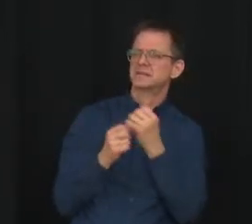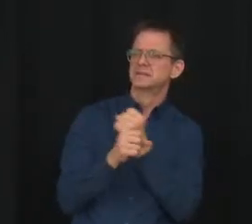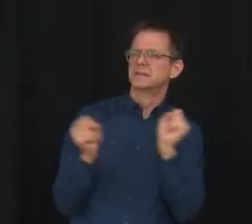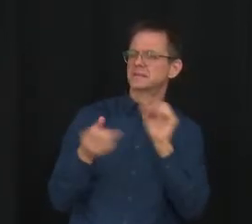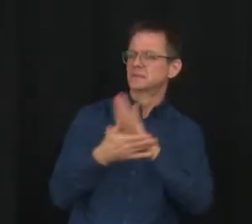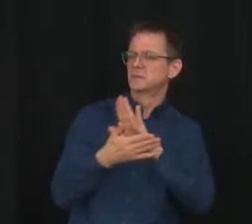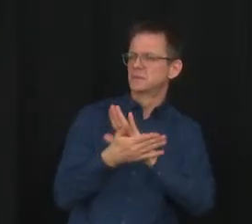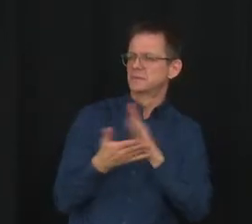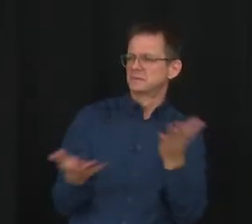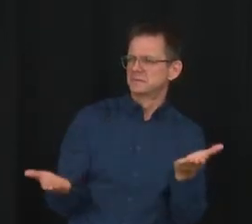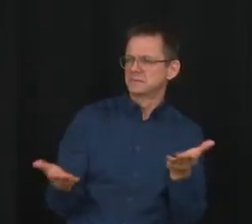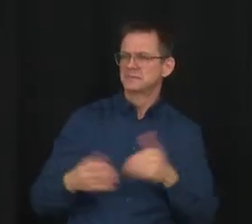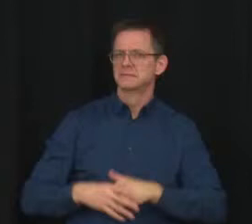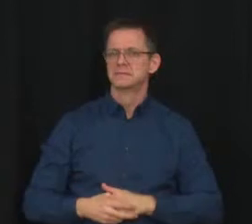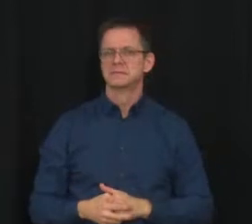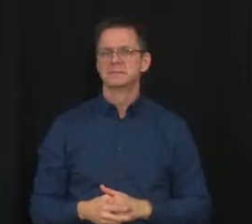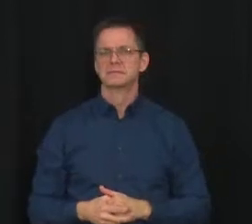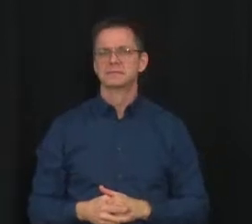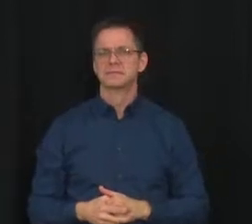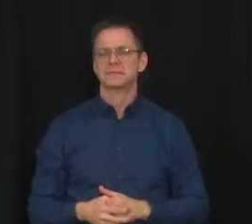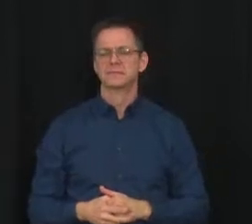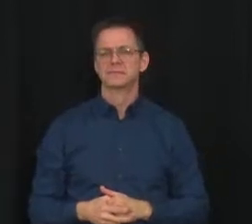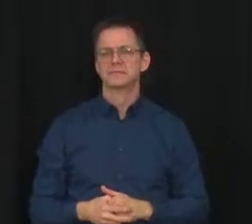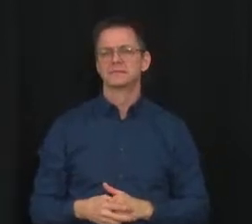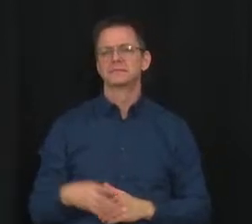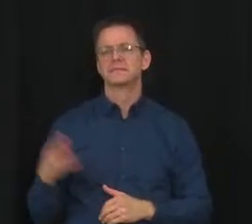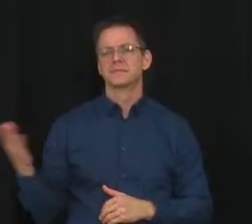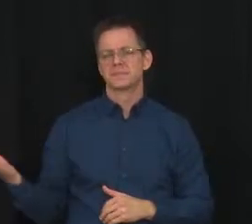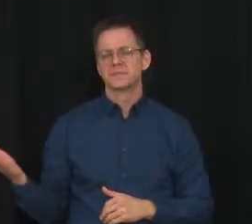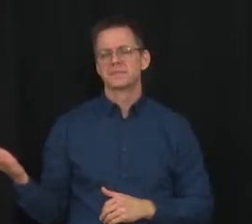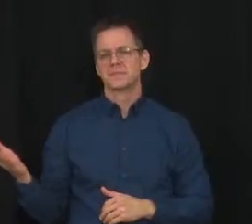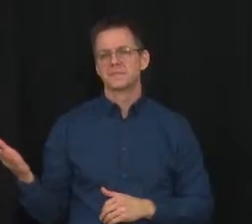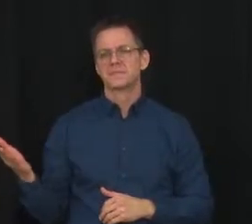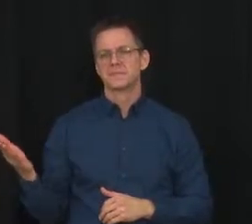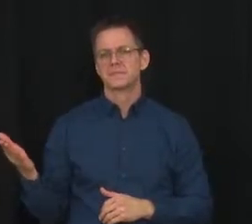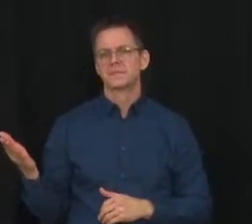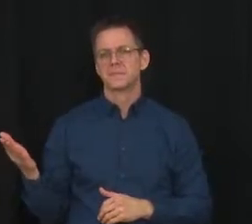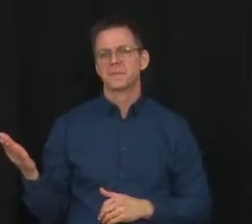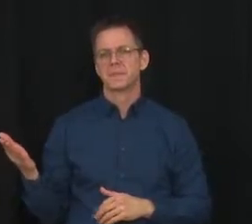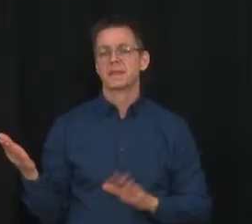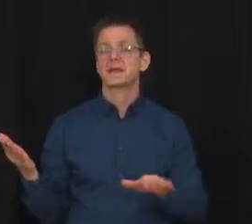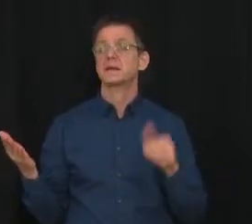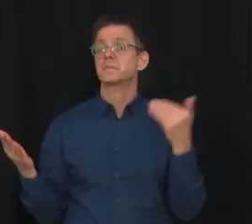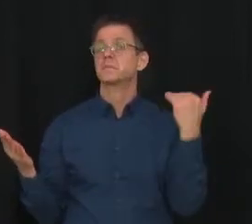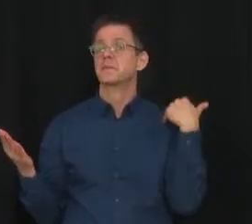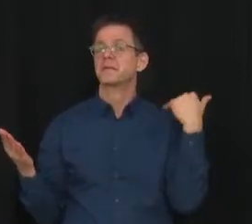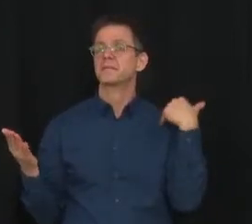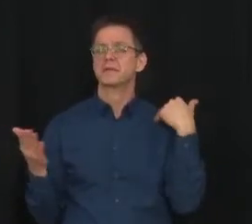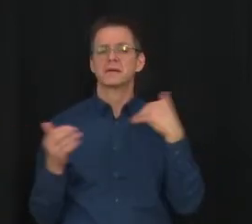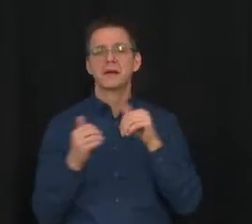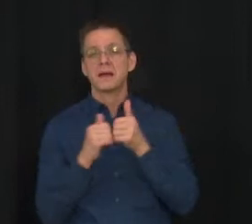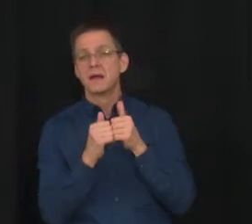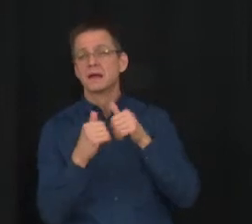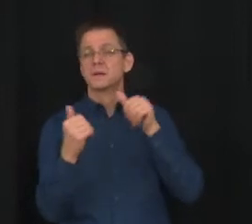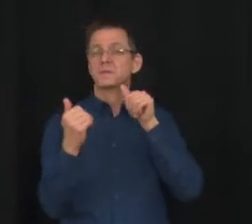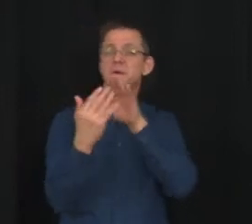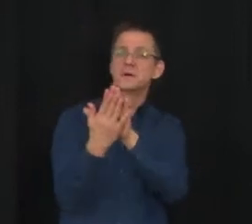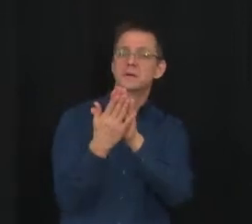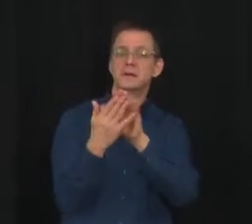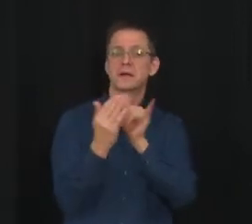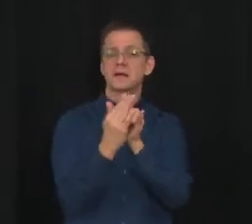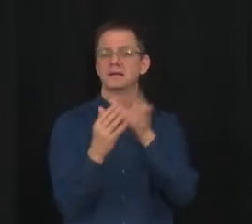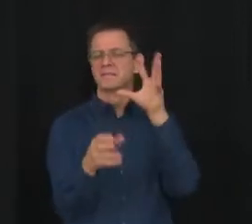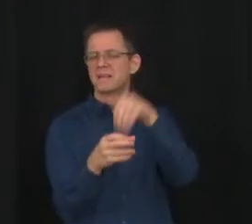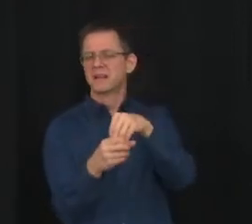We know with our approach previously in school, we typically if we did see in-school transmission,